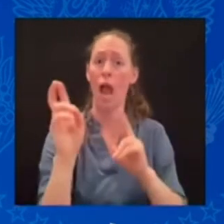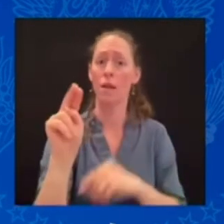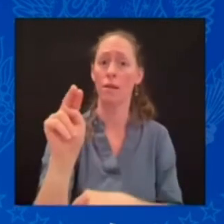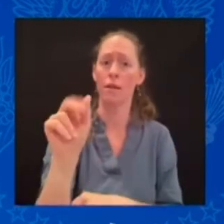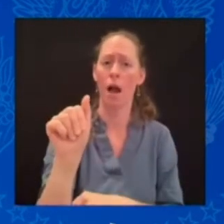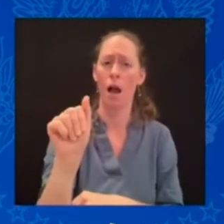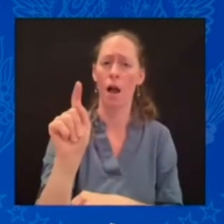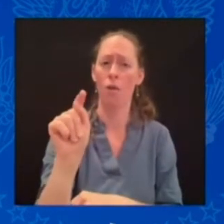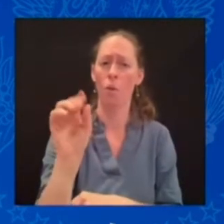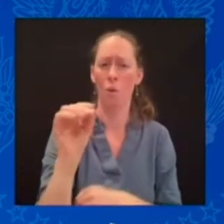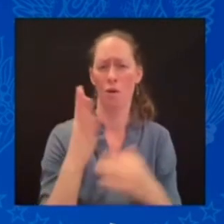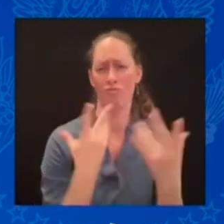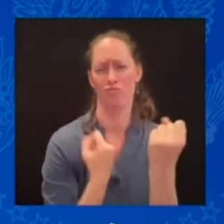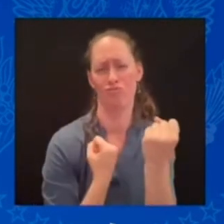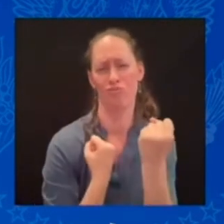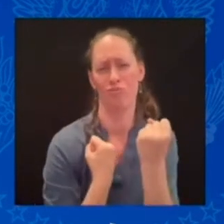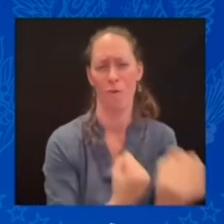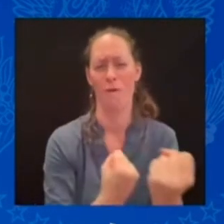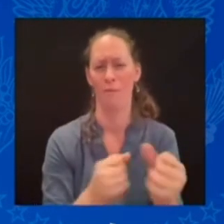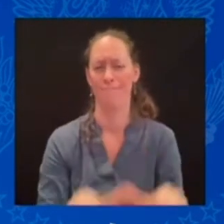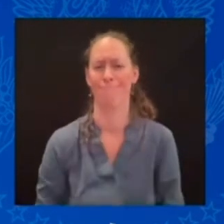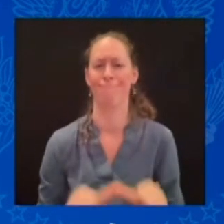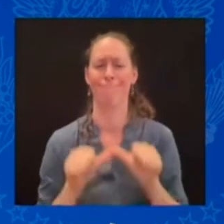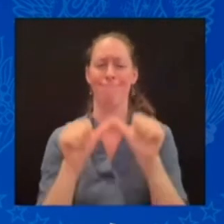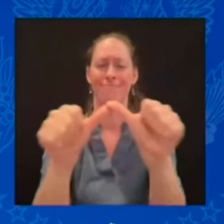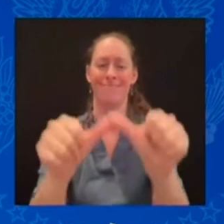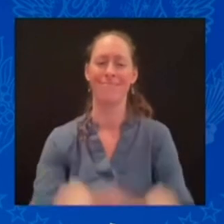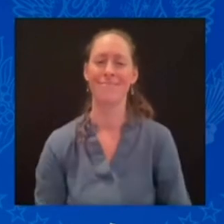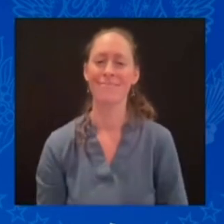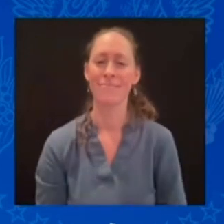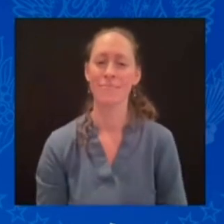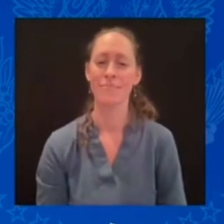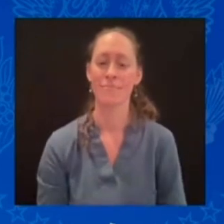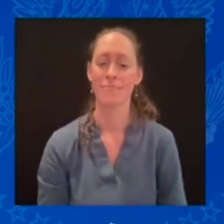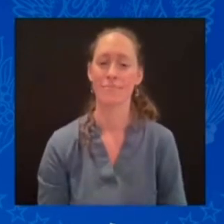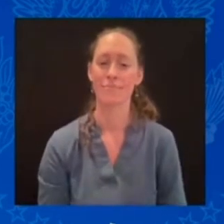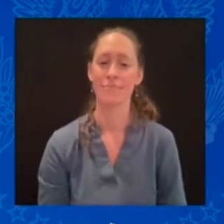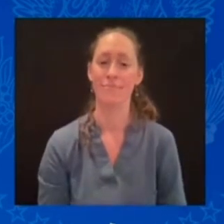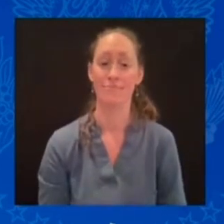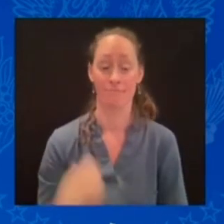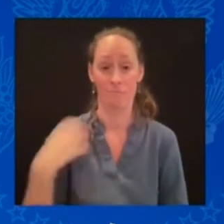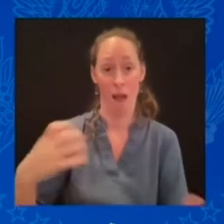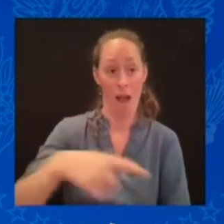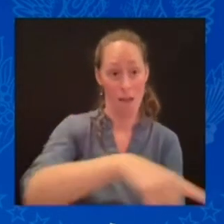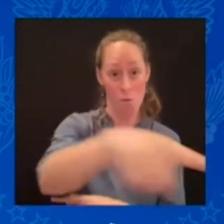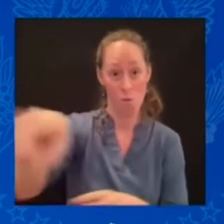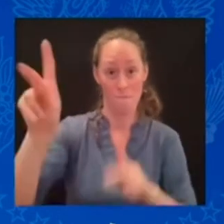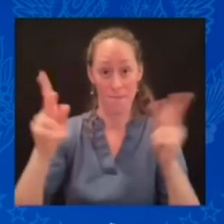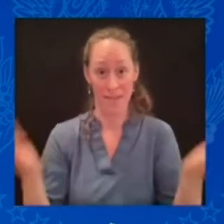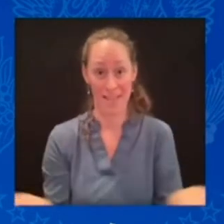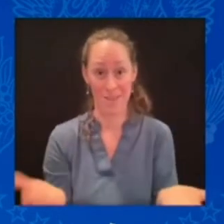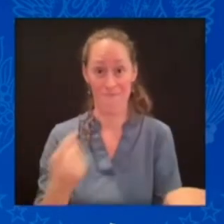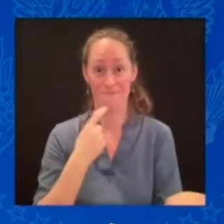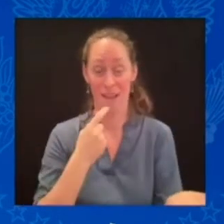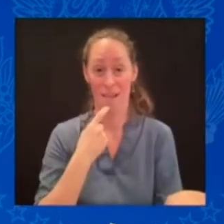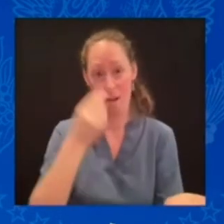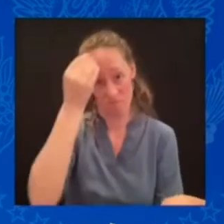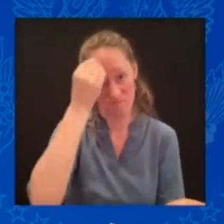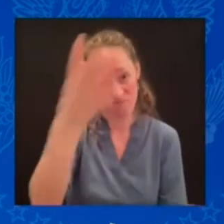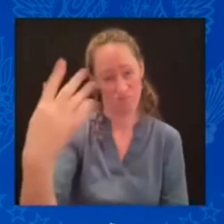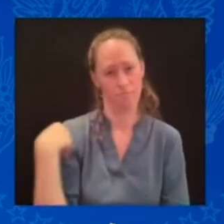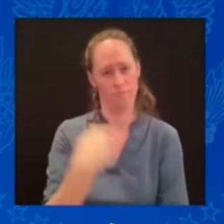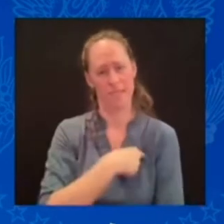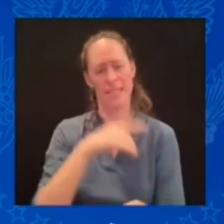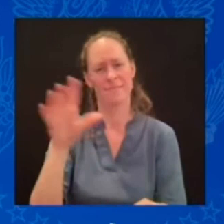know the United States is committed to Finland, committed to NATO, and those commitments are rock solid. That we'll defend